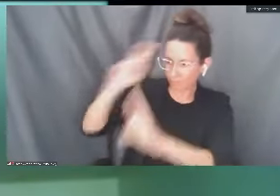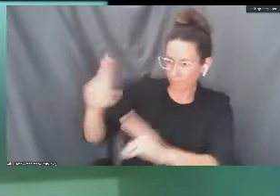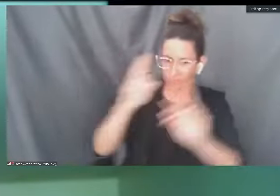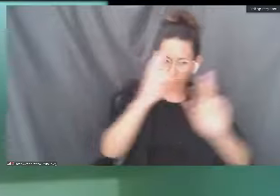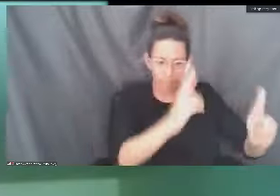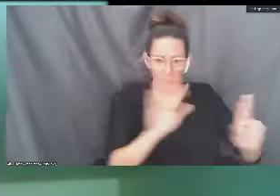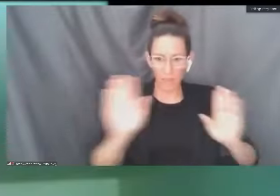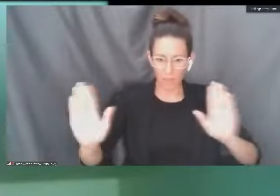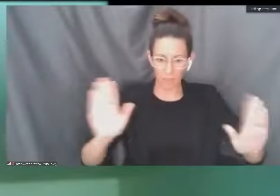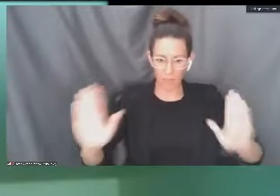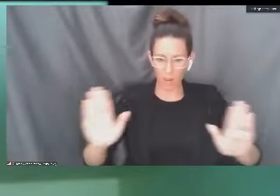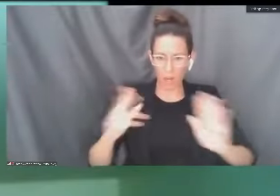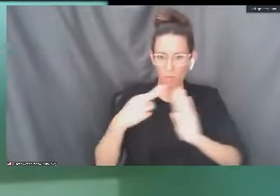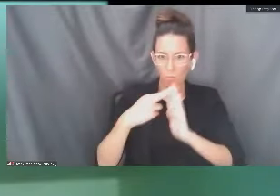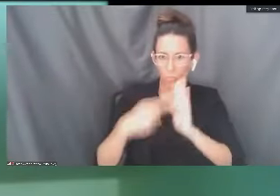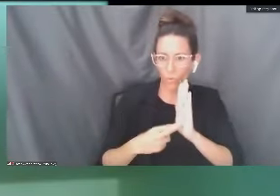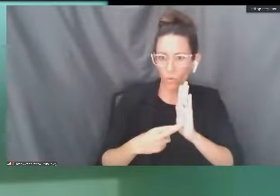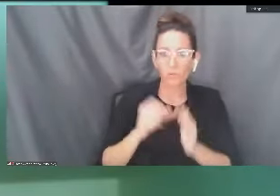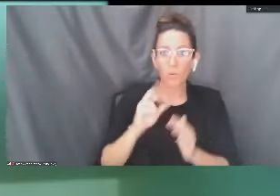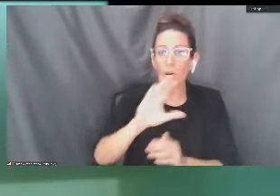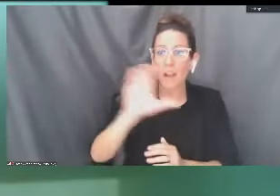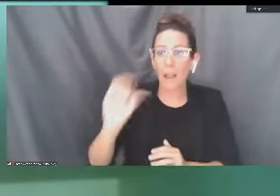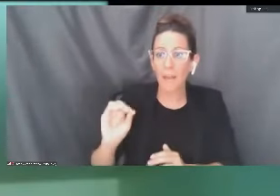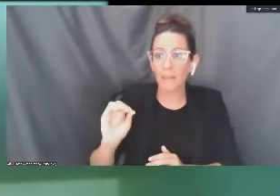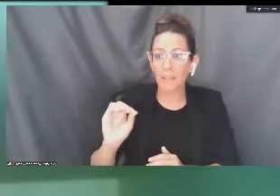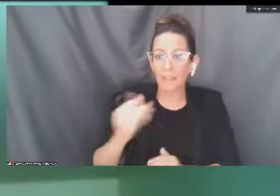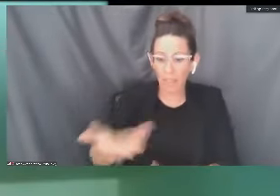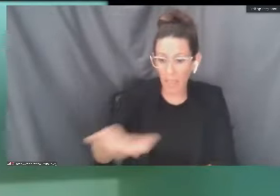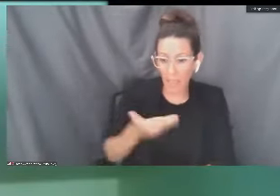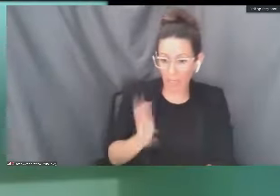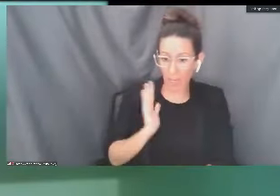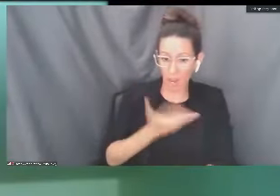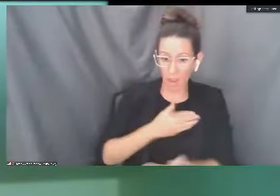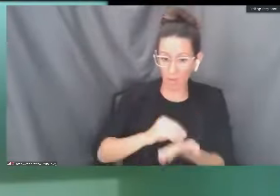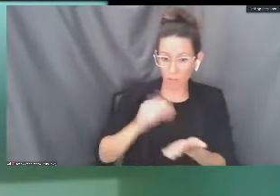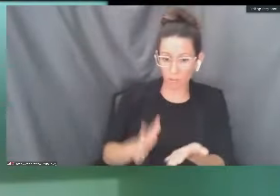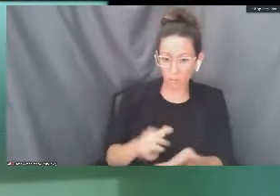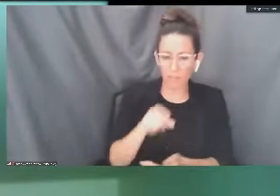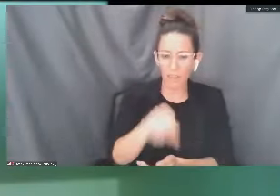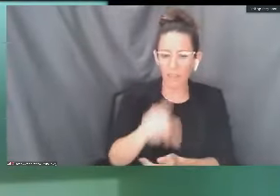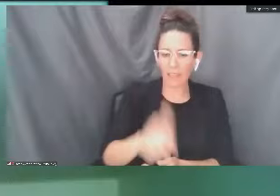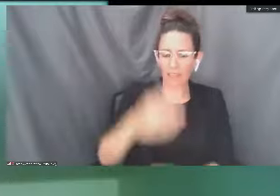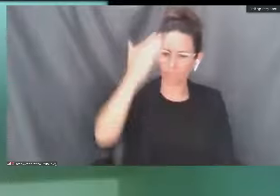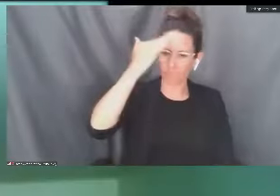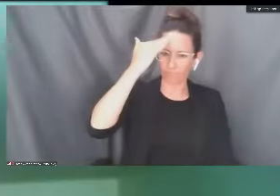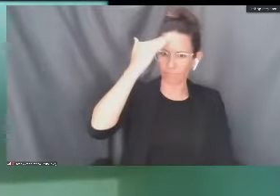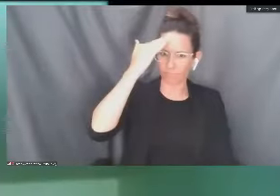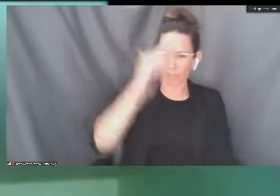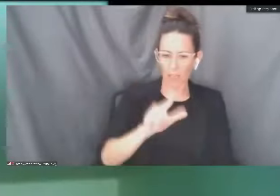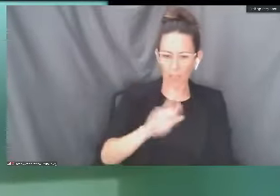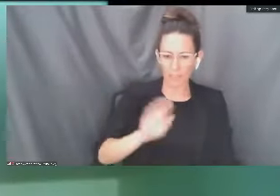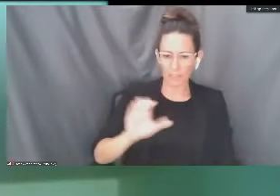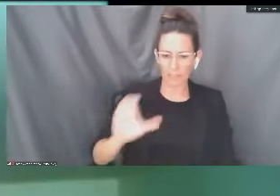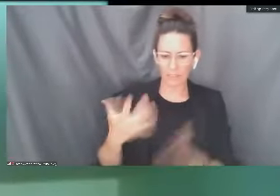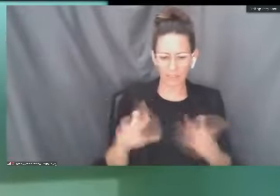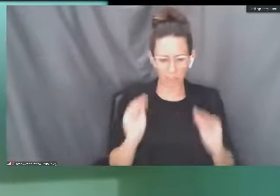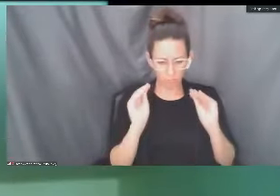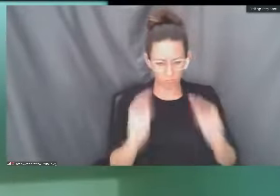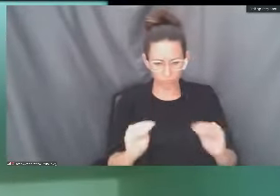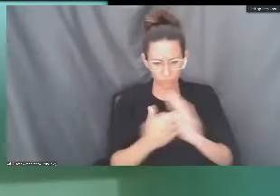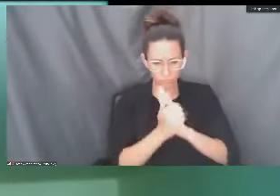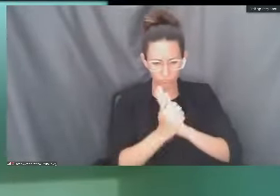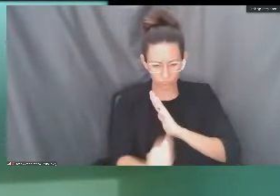companies that hire our students. They have to have assurance that our students have the skills and knowledge